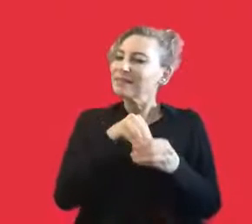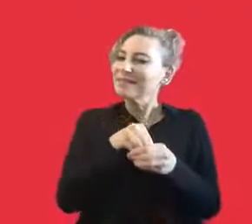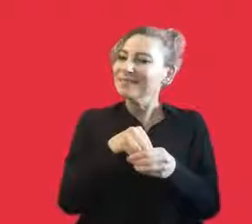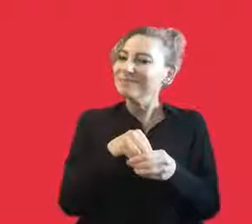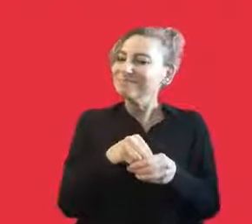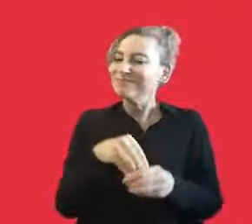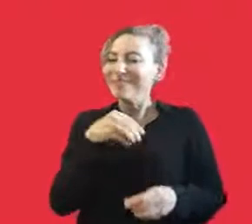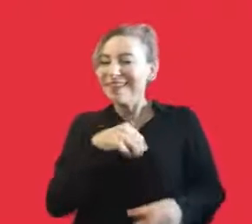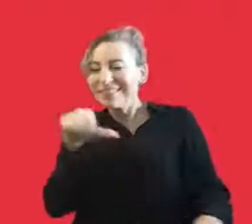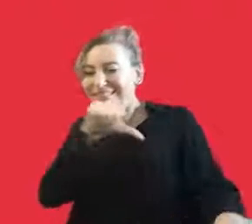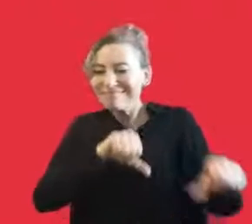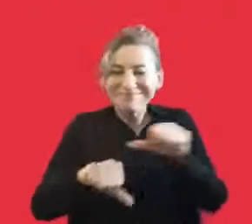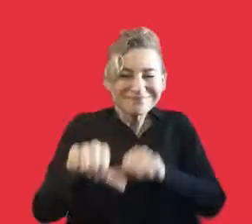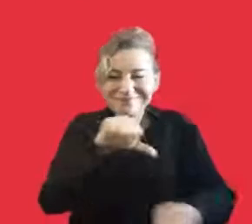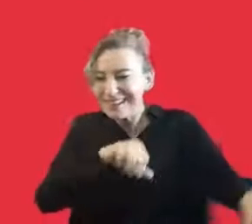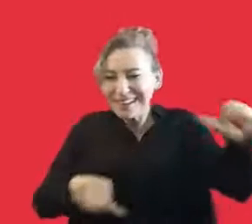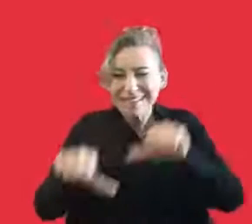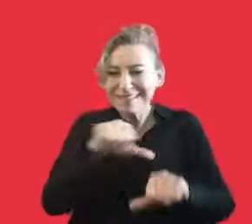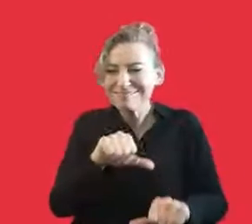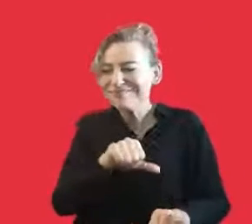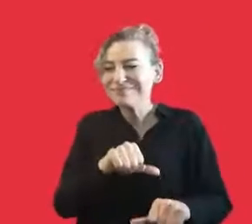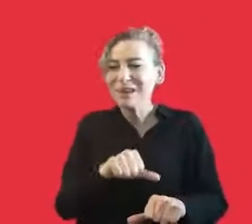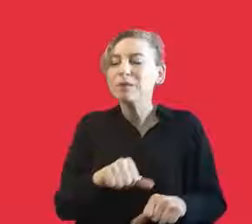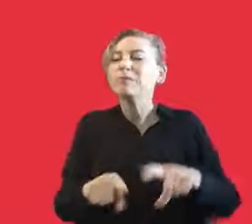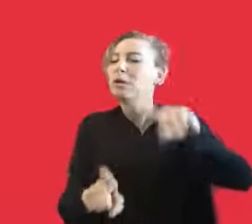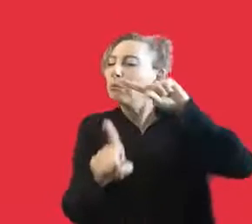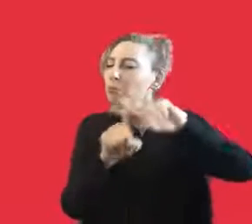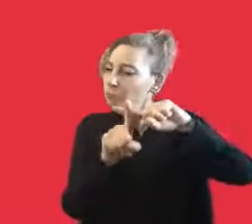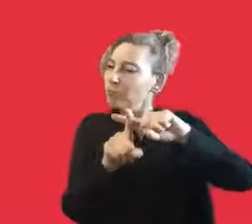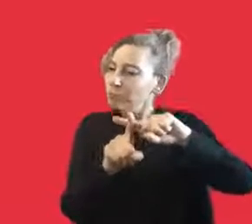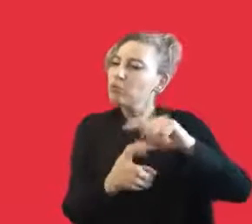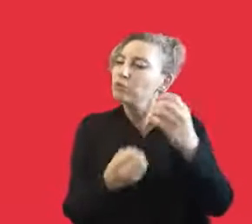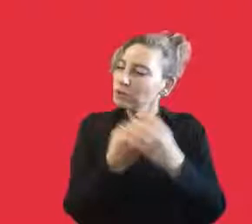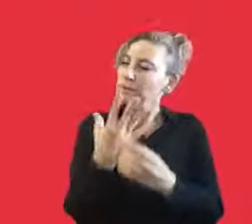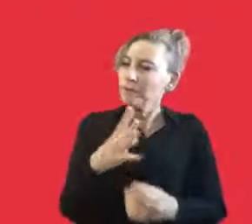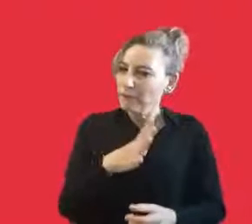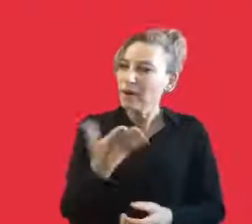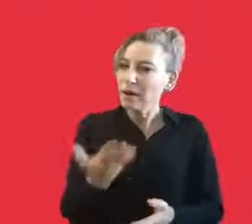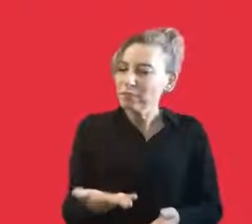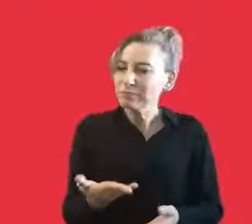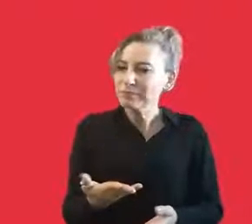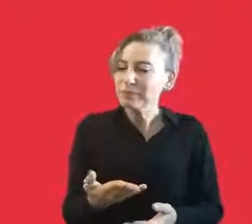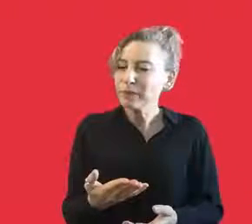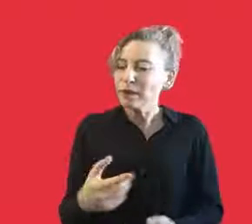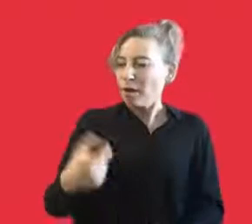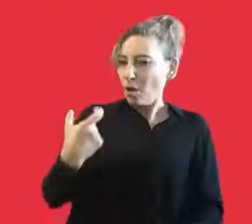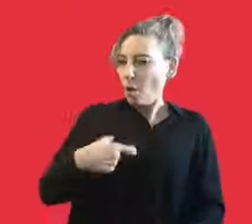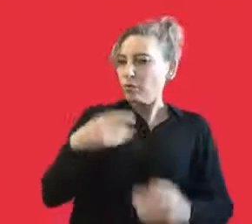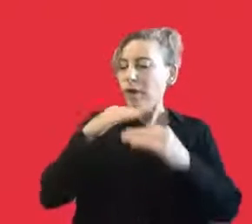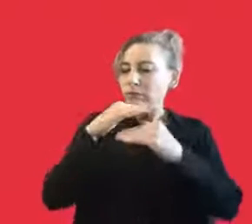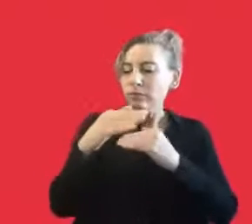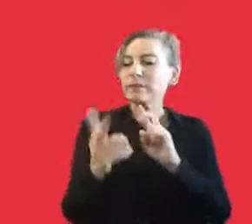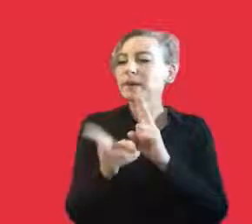municipalities is not very strong. For that reason, we have to stand on our own feet. Of course, there are some positive aspects to it. But